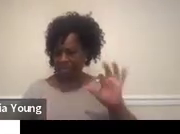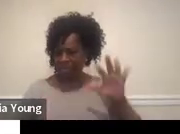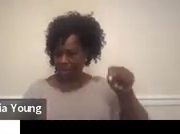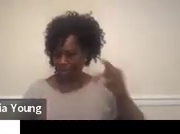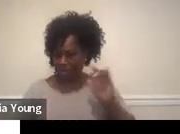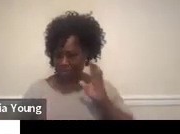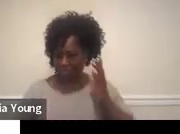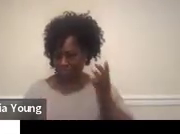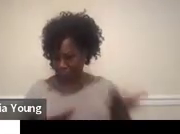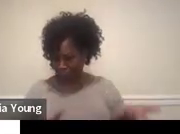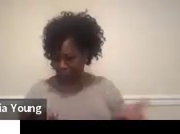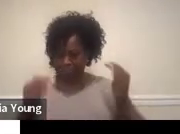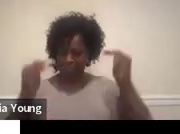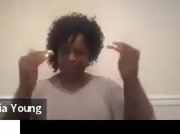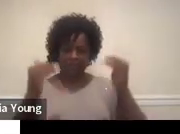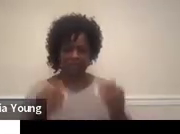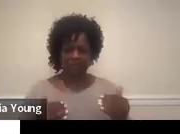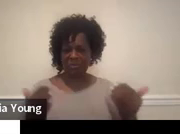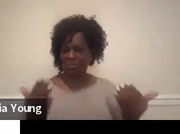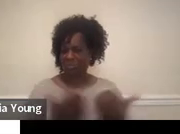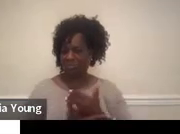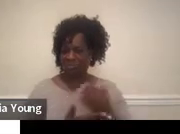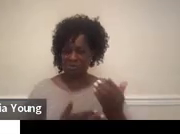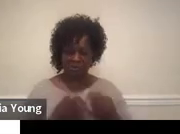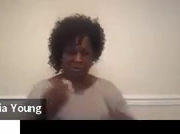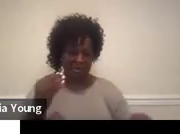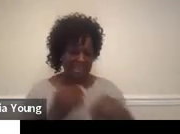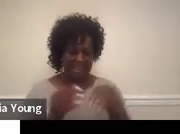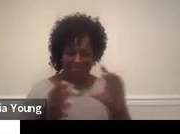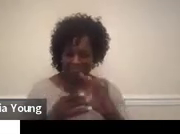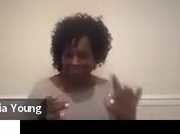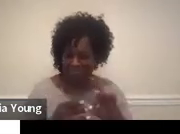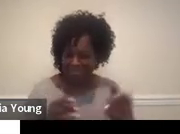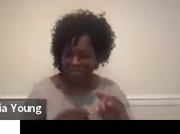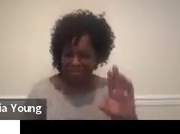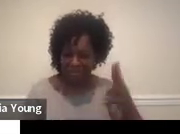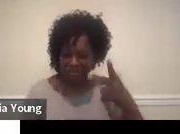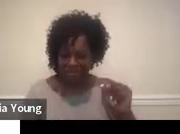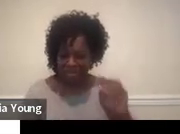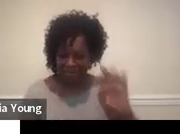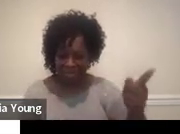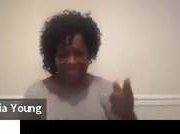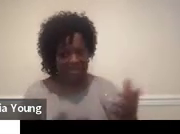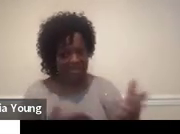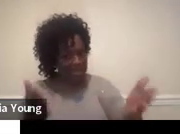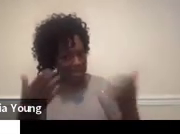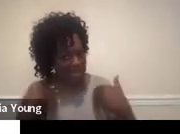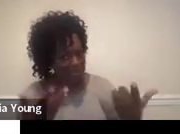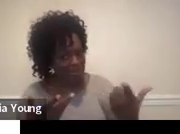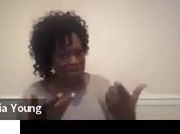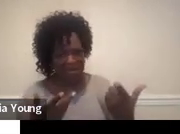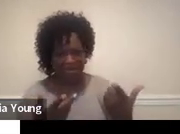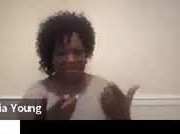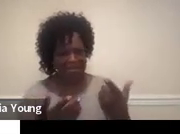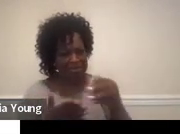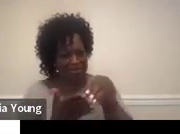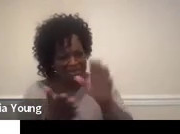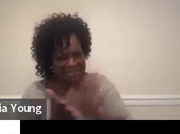All right. There's nothing new in the chat box. But if anyone wants to see us get excited again, you could put in a question.